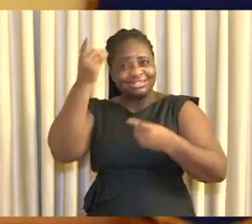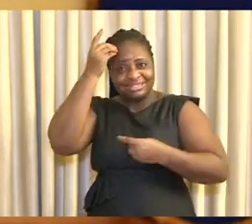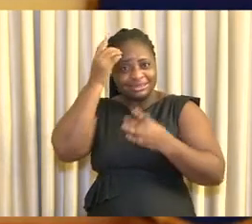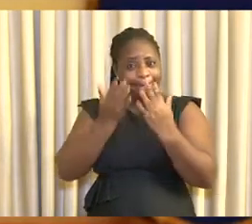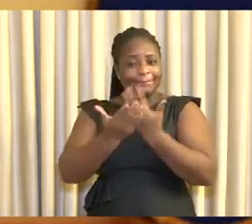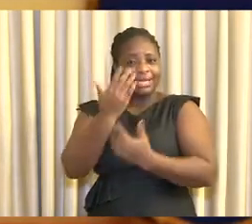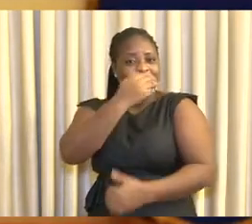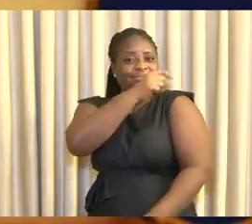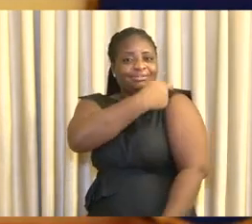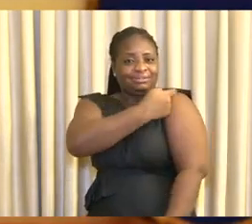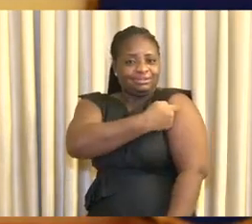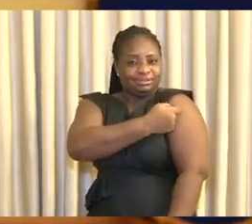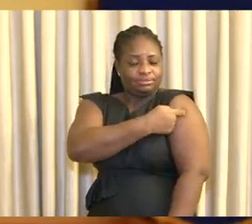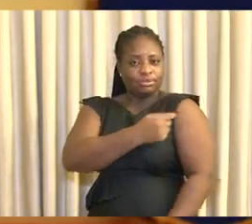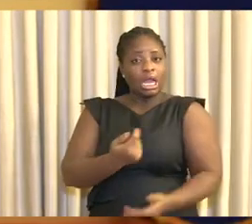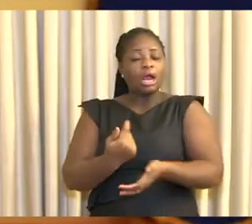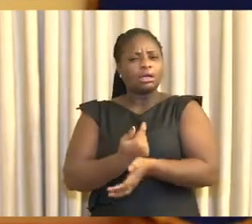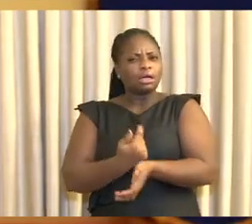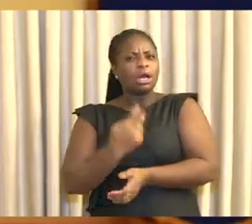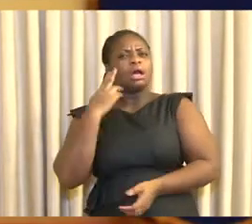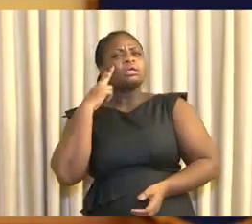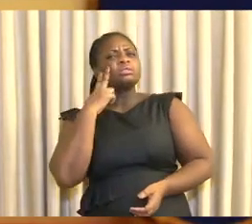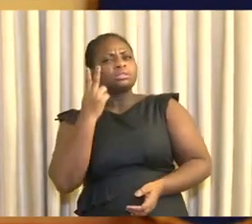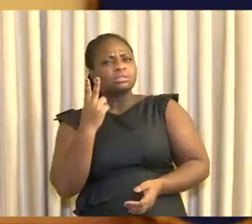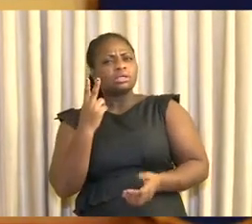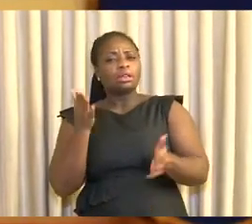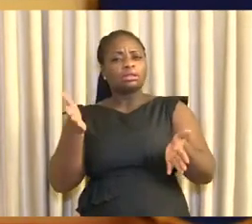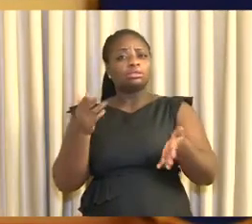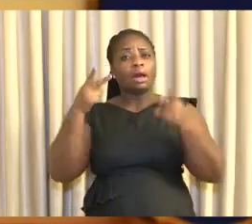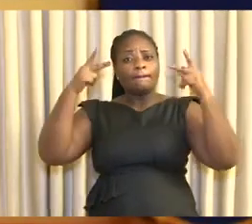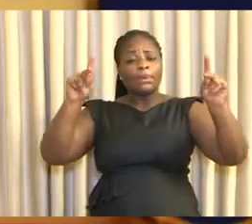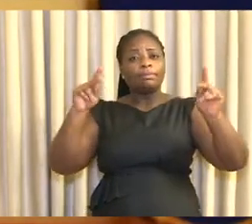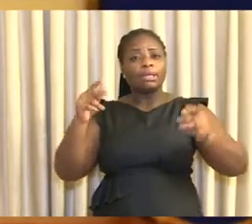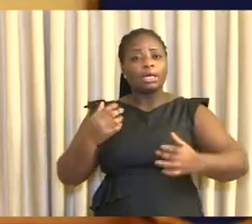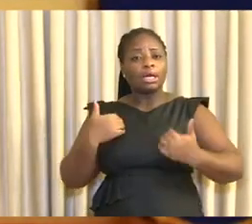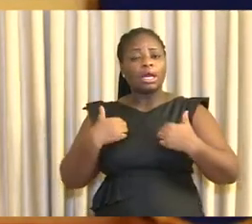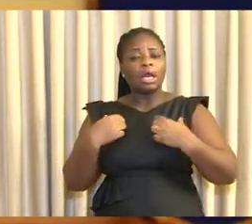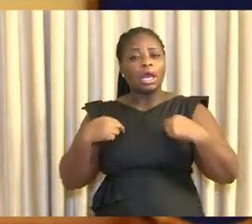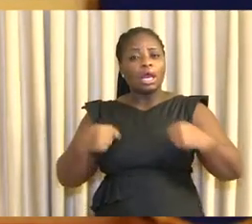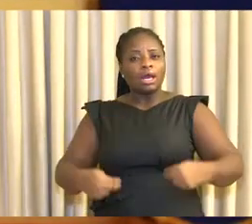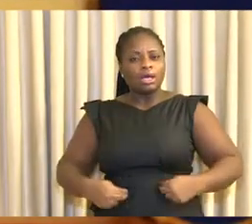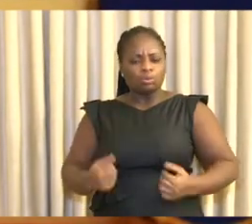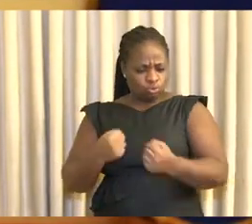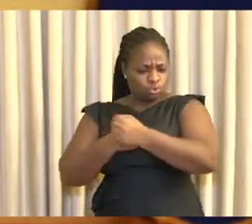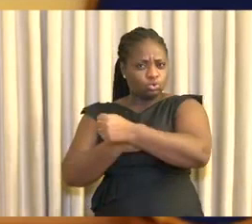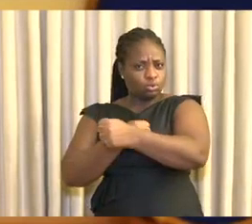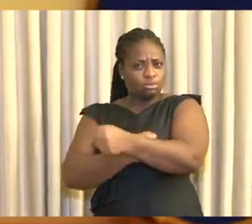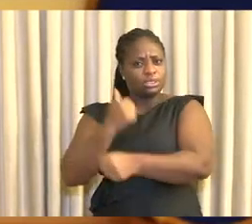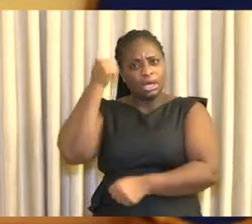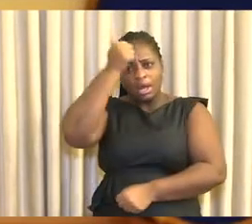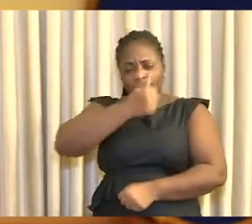Ghana, recognizing this critical public health tool, will support the African vaccine manufacturing